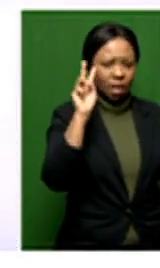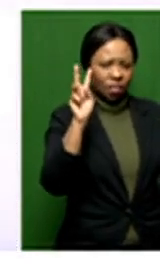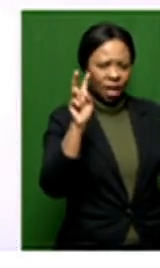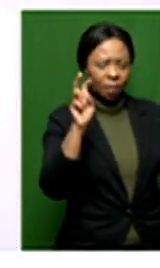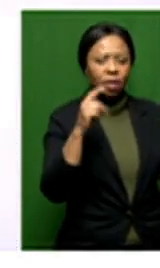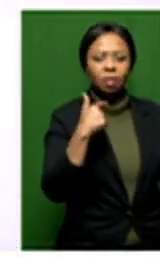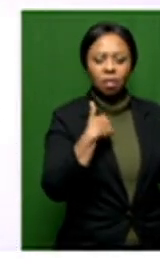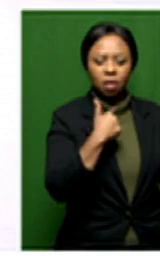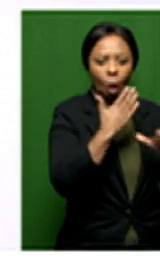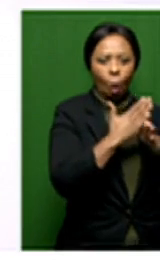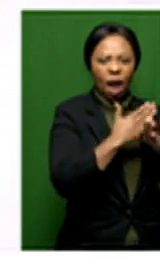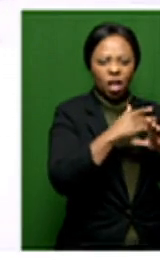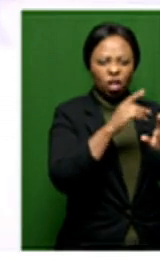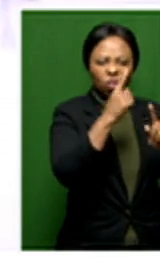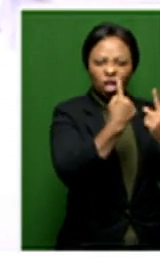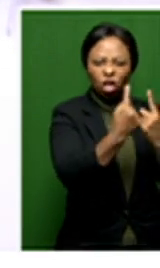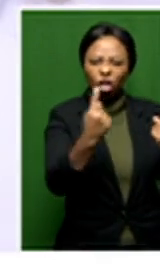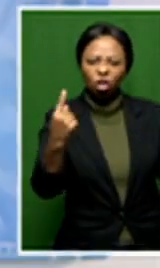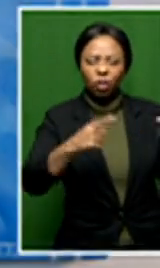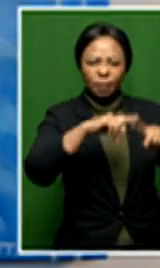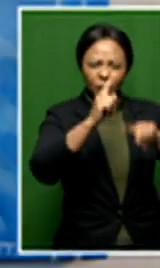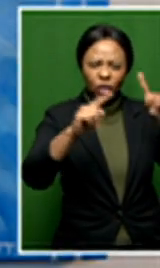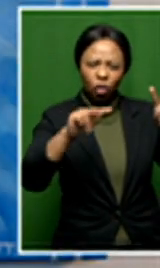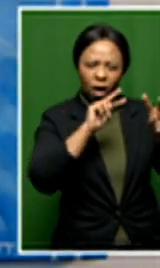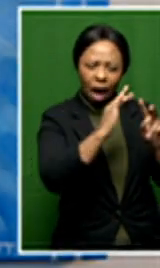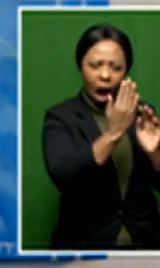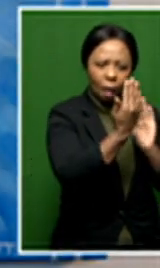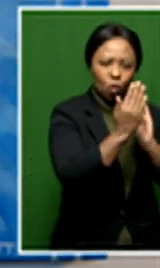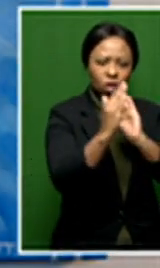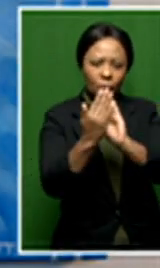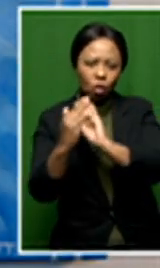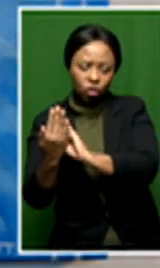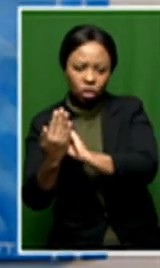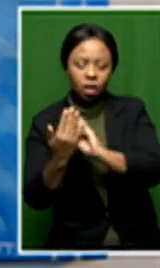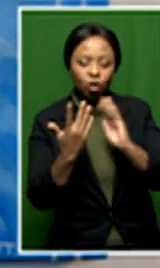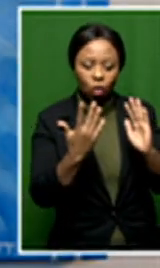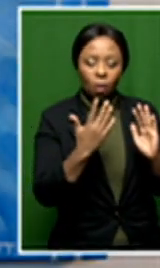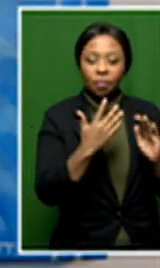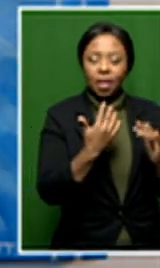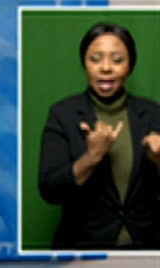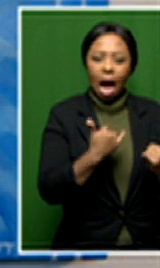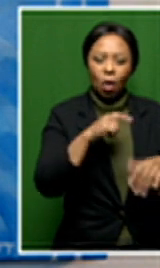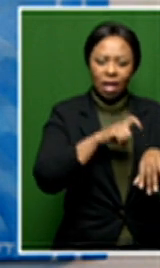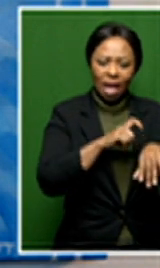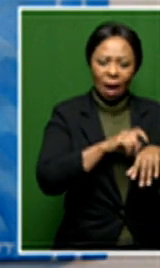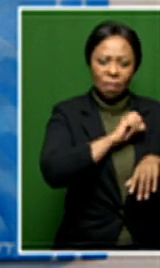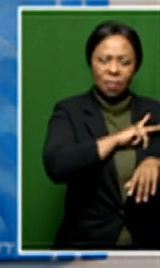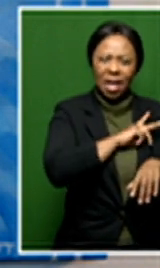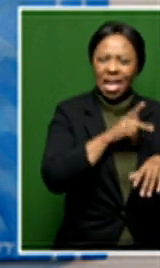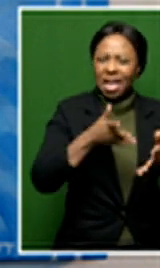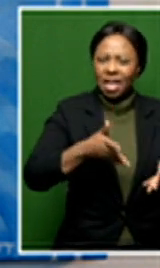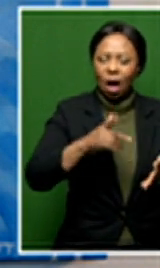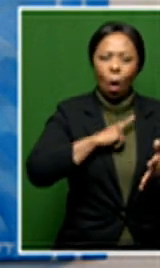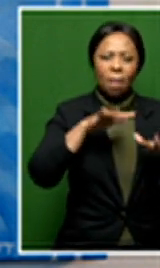of approaching each work differently. But a lot of my feelings in this painful time, such as losing people to